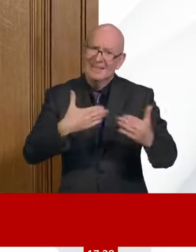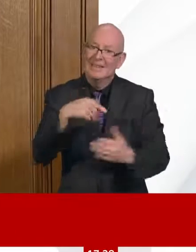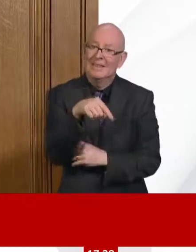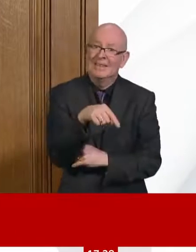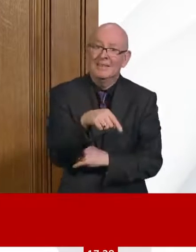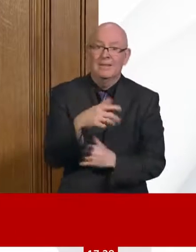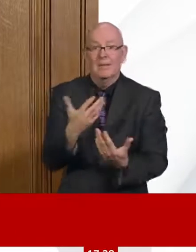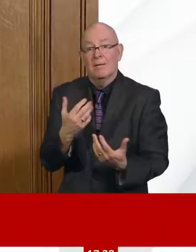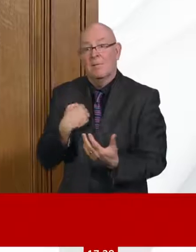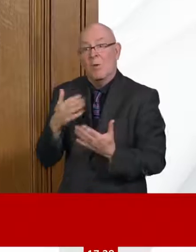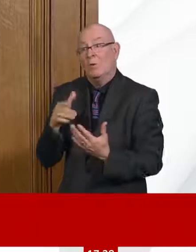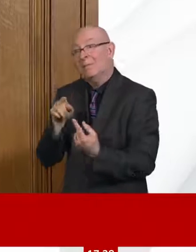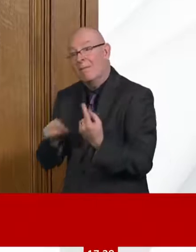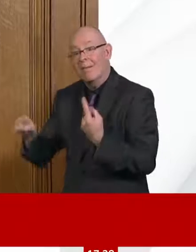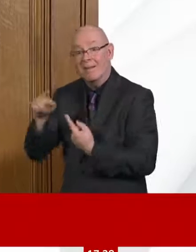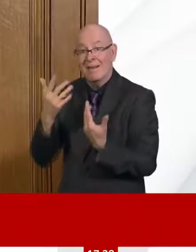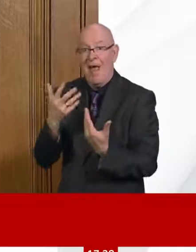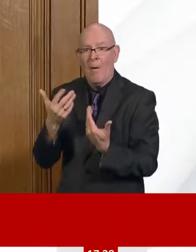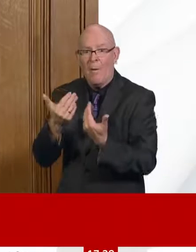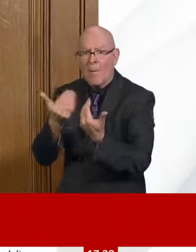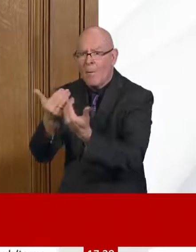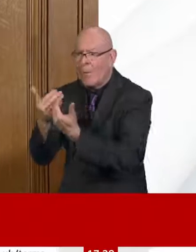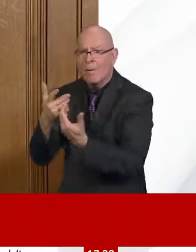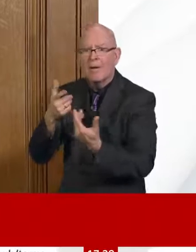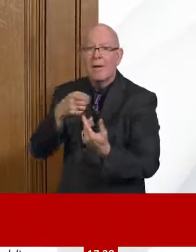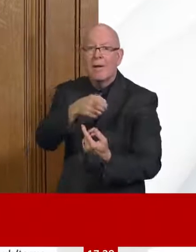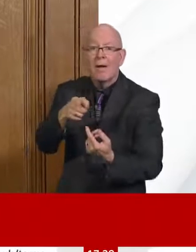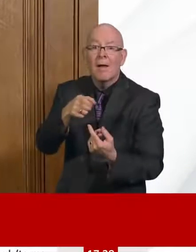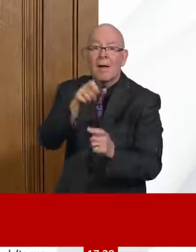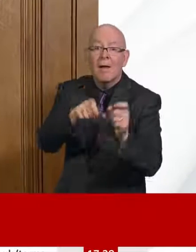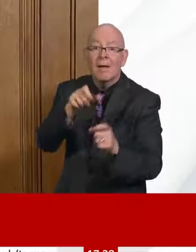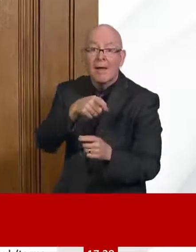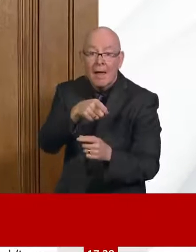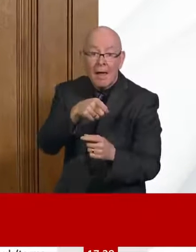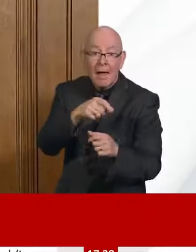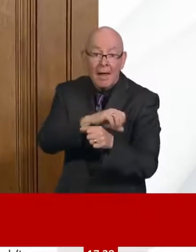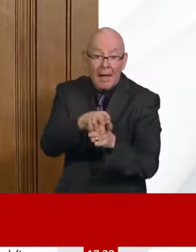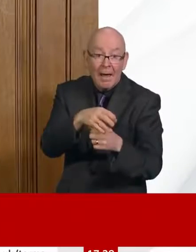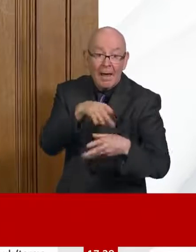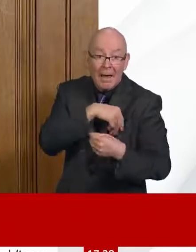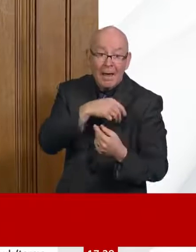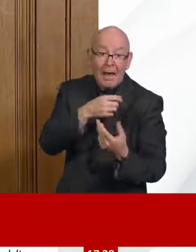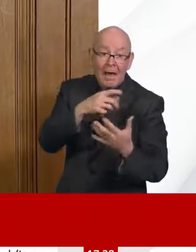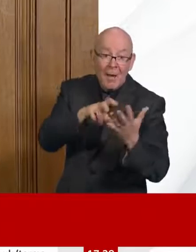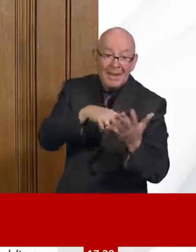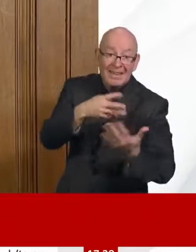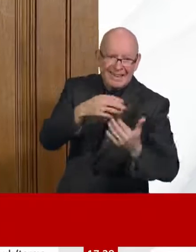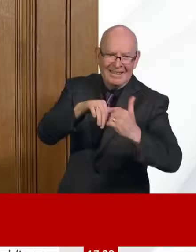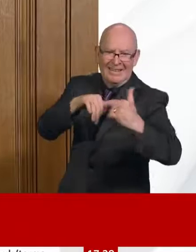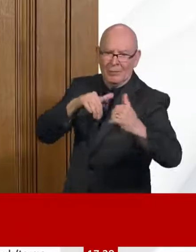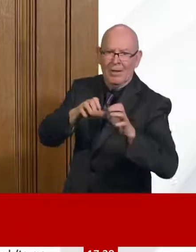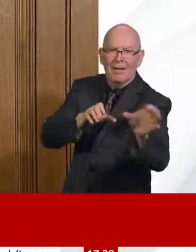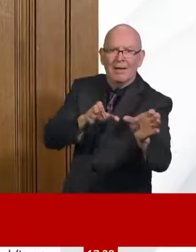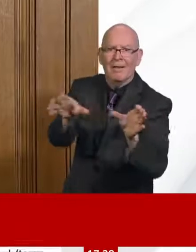prevention and control policies to manage it differently, then we should do that. So it's something that we are actively looking at at the moment. I can't give you our